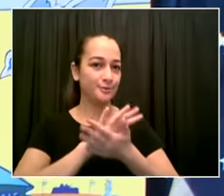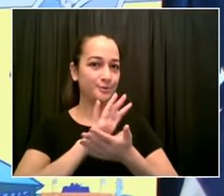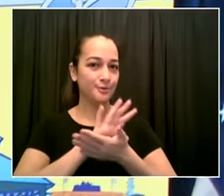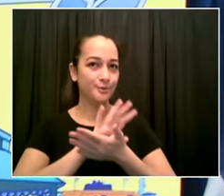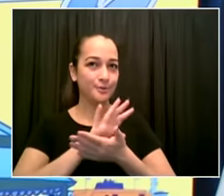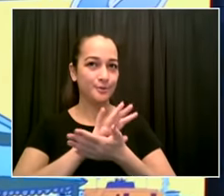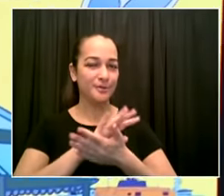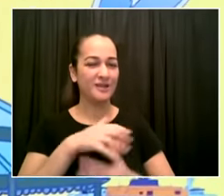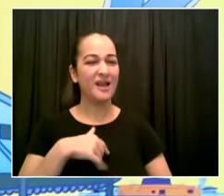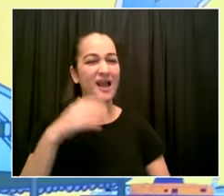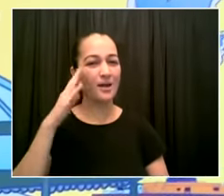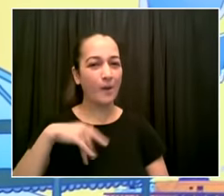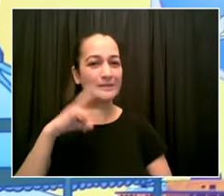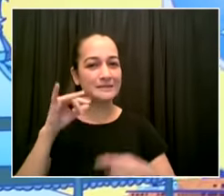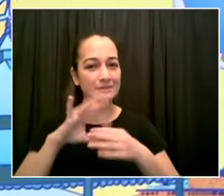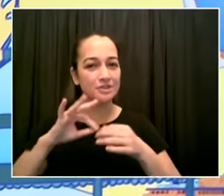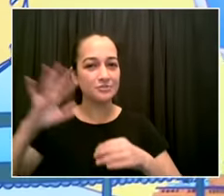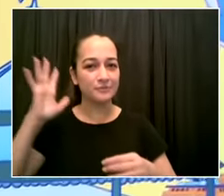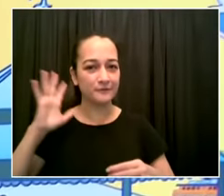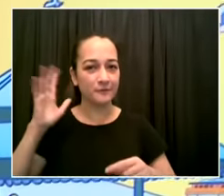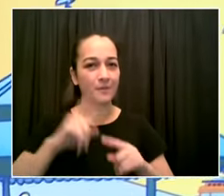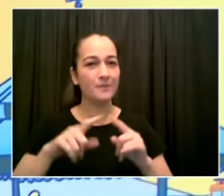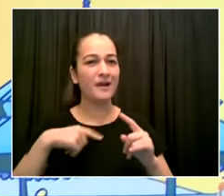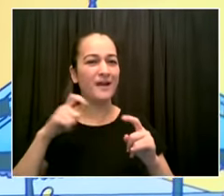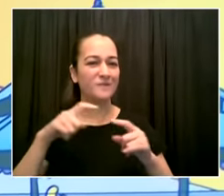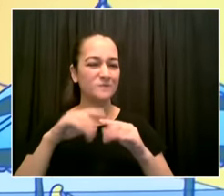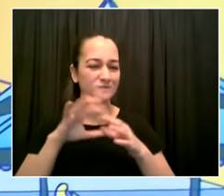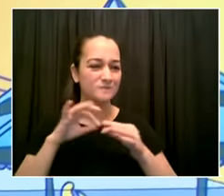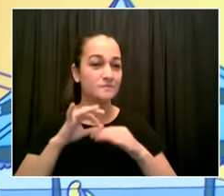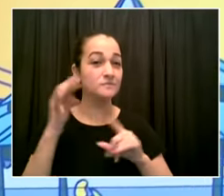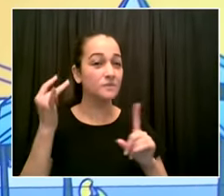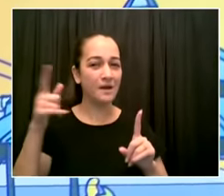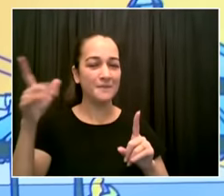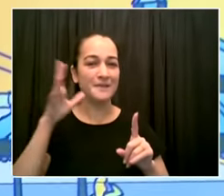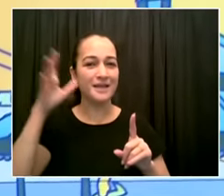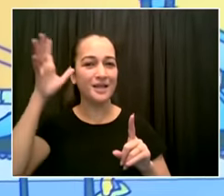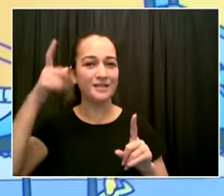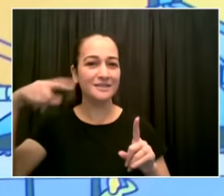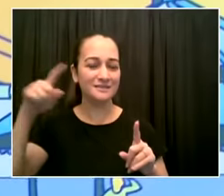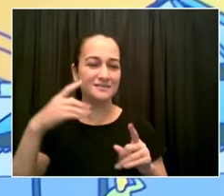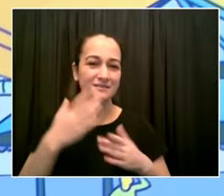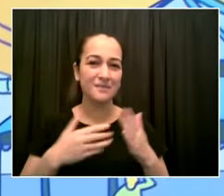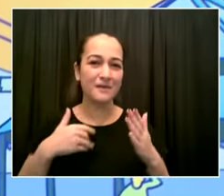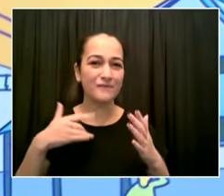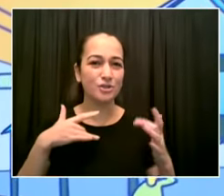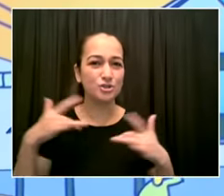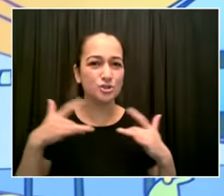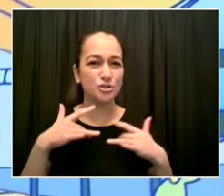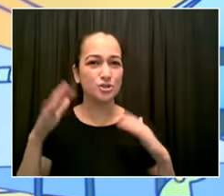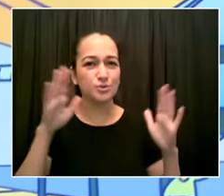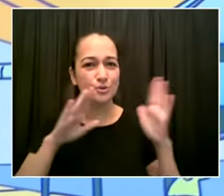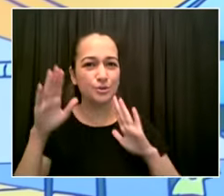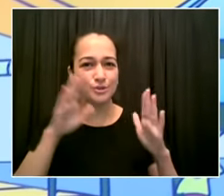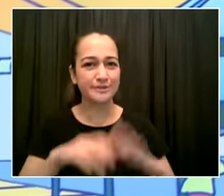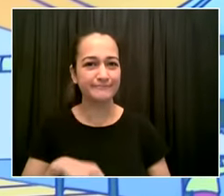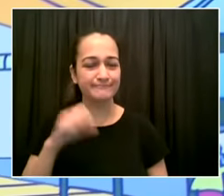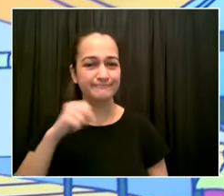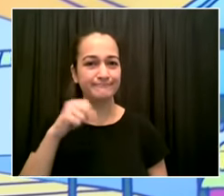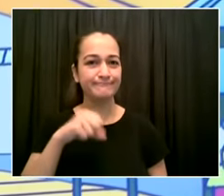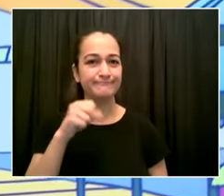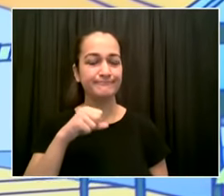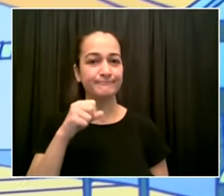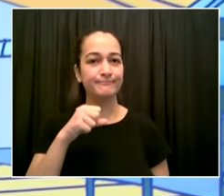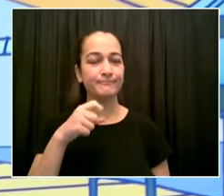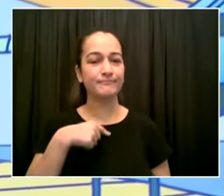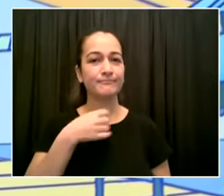um i guess the question i have is are you concerned that if you offer remote